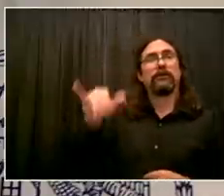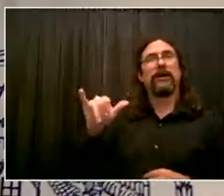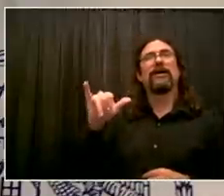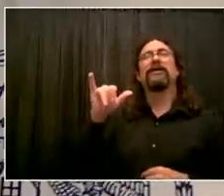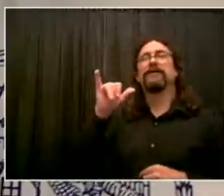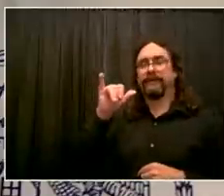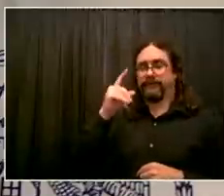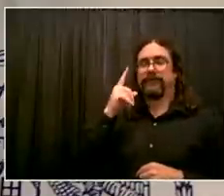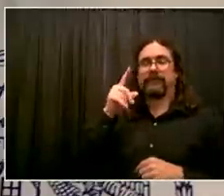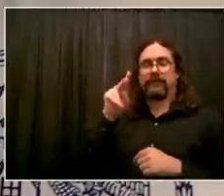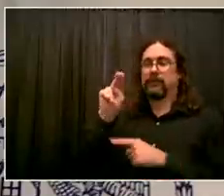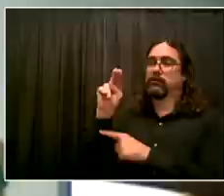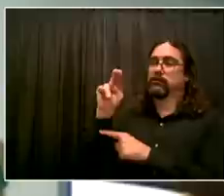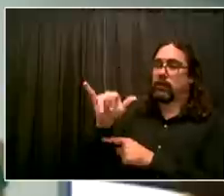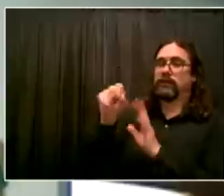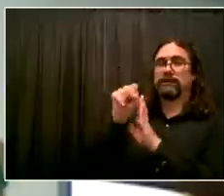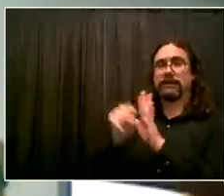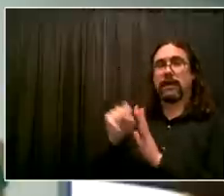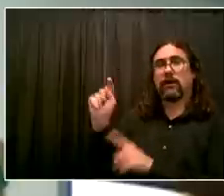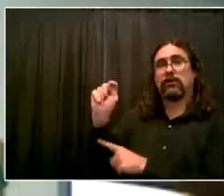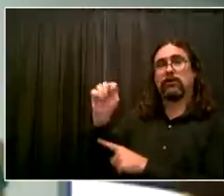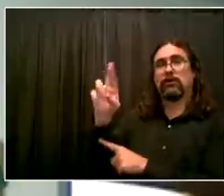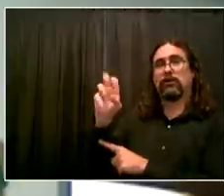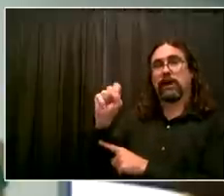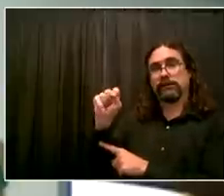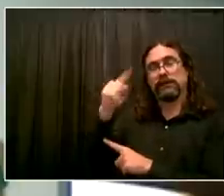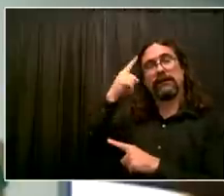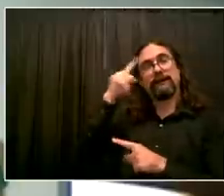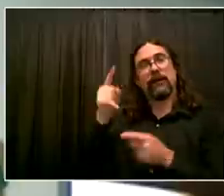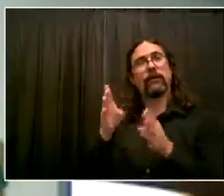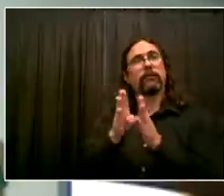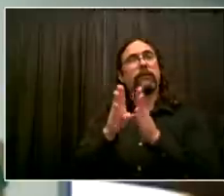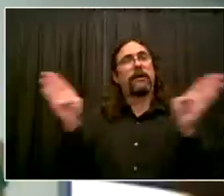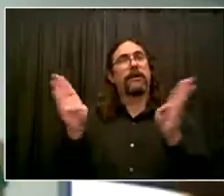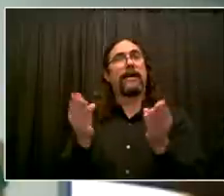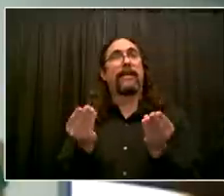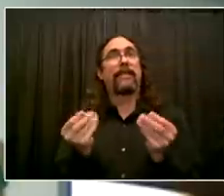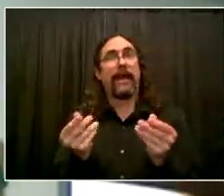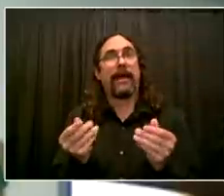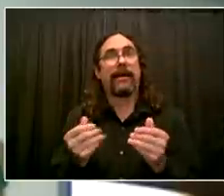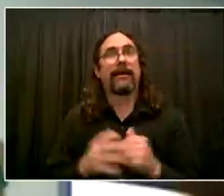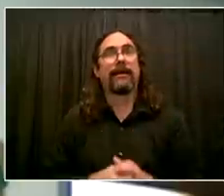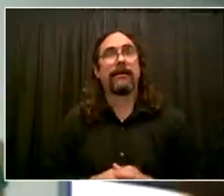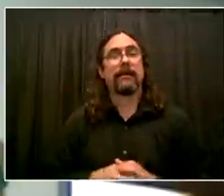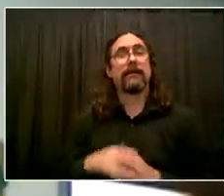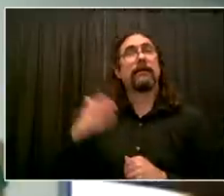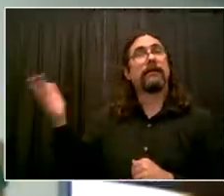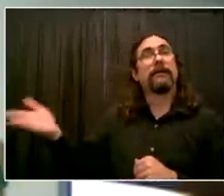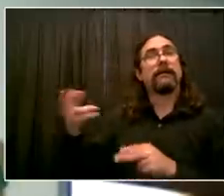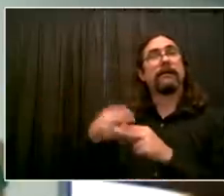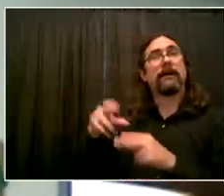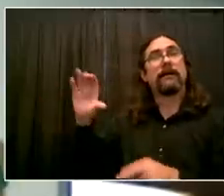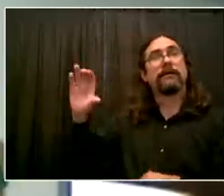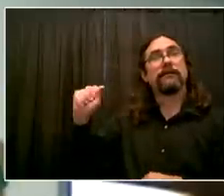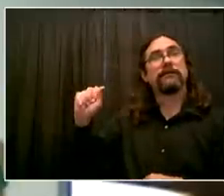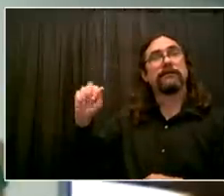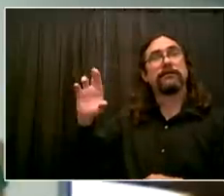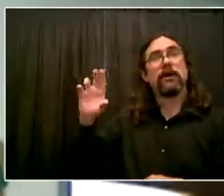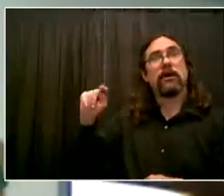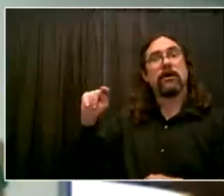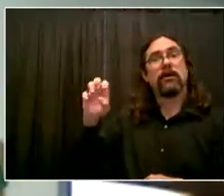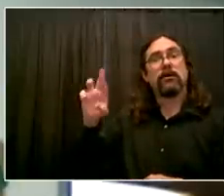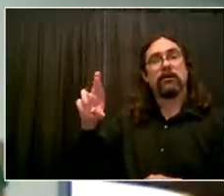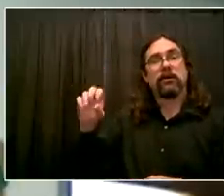Thank you, Mr. Mayor. It's an honor to be here today to talk about one of the leading challenges of our times, climate